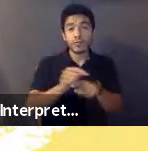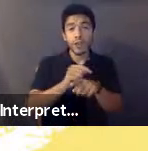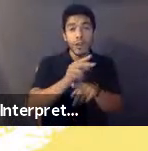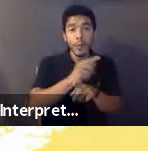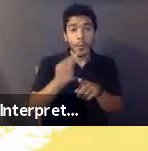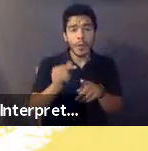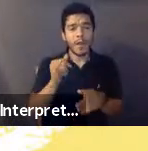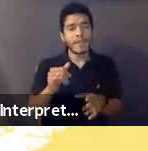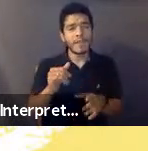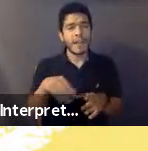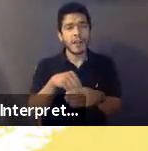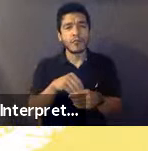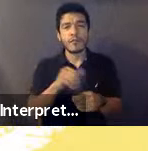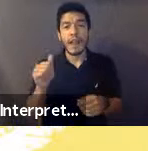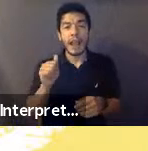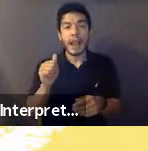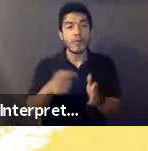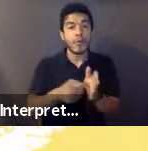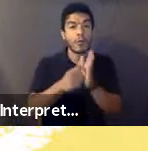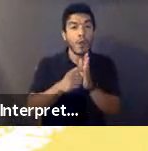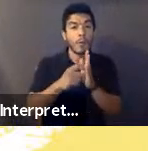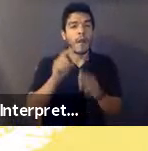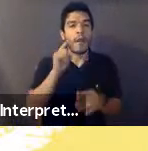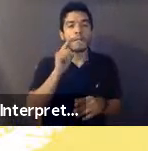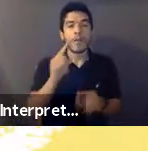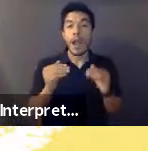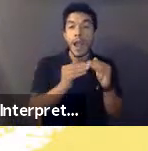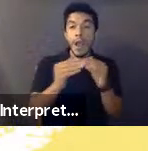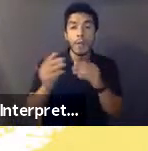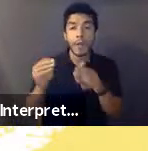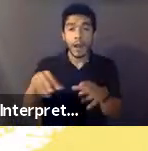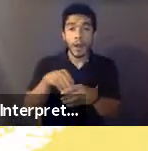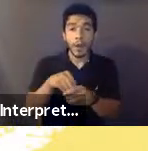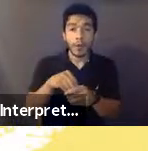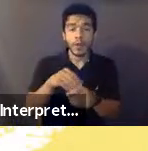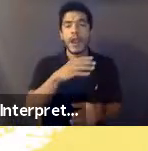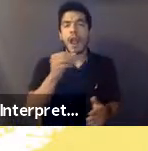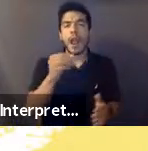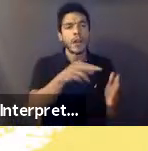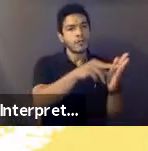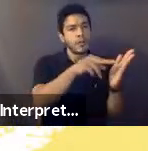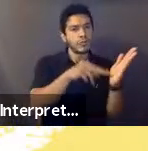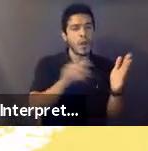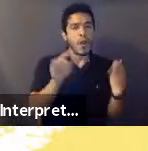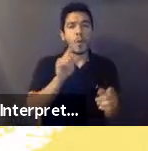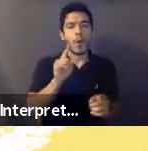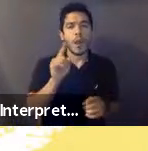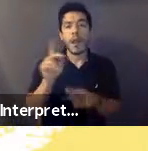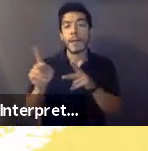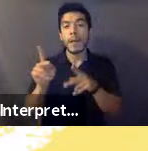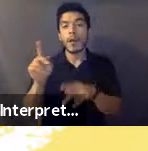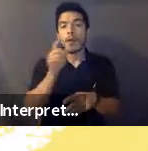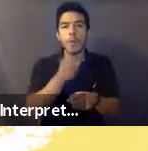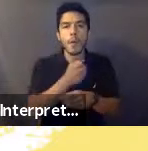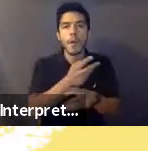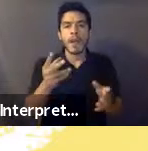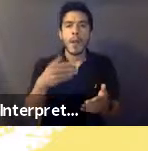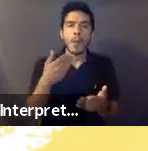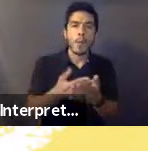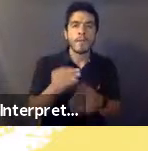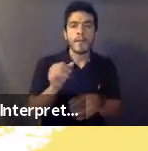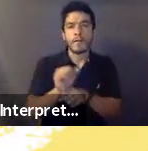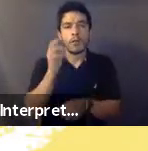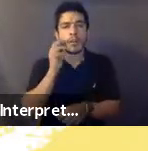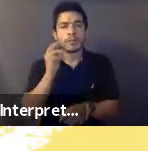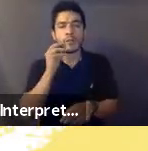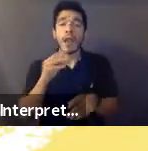for equity and inclusion, and a registry where candidates provide proof of work experience and training with an added component